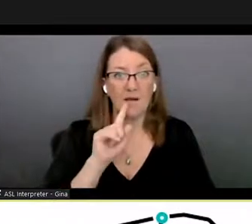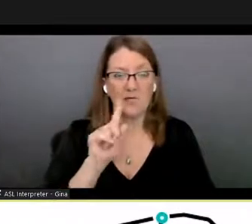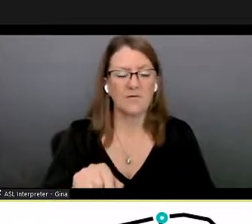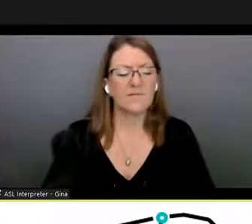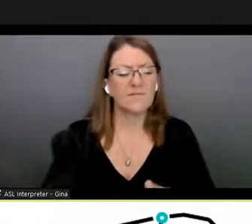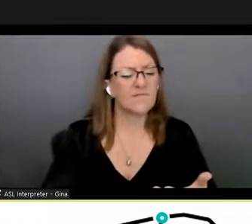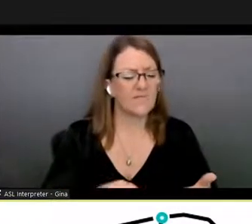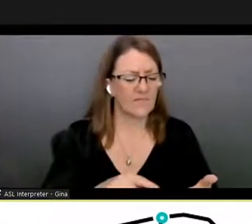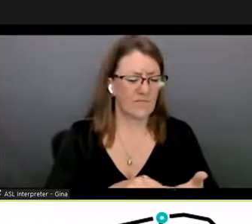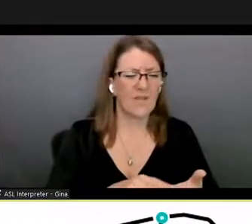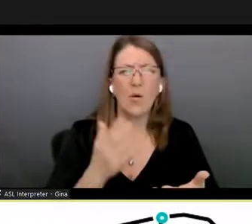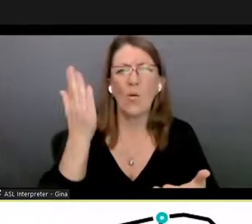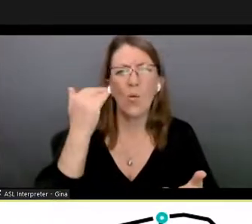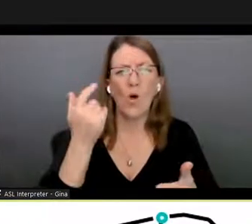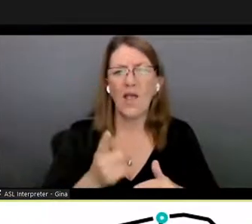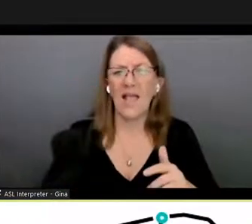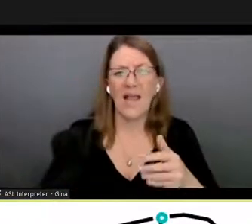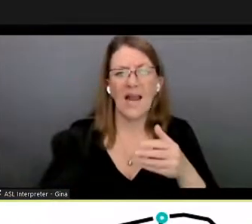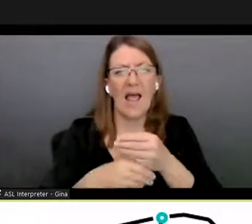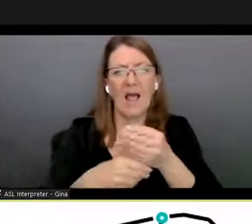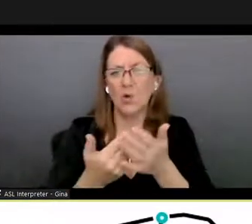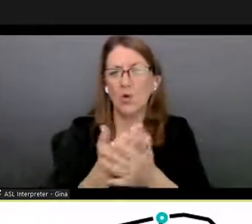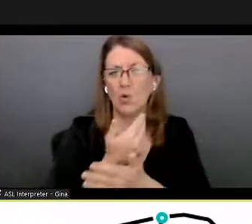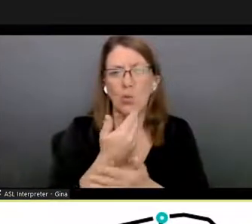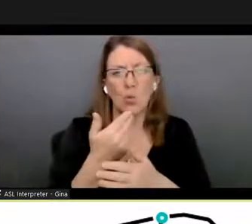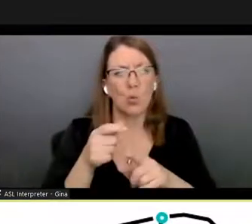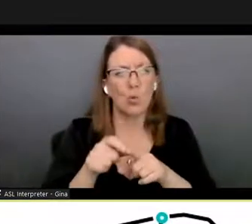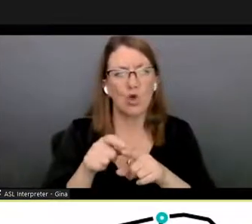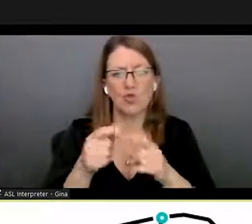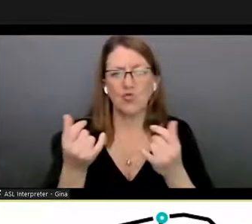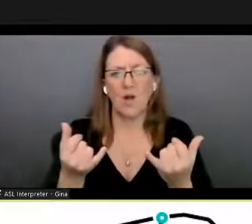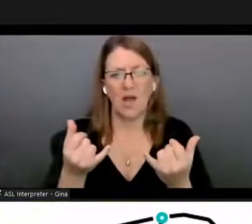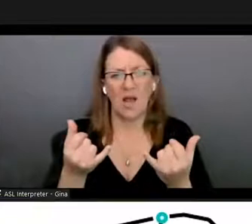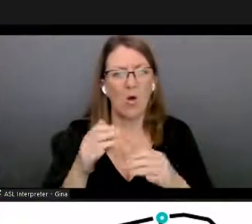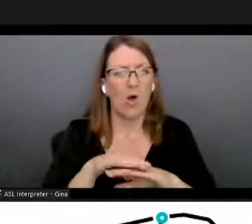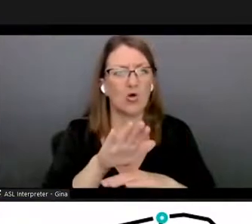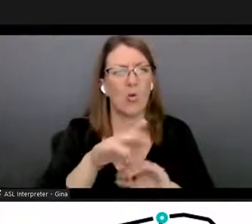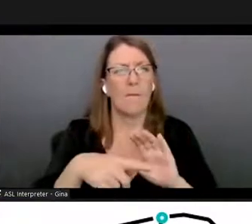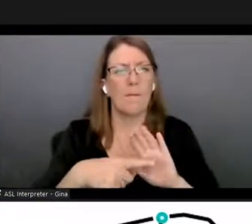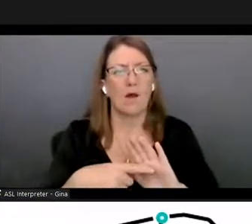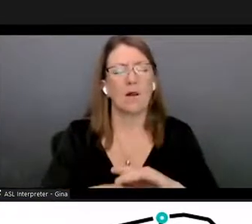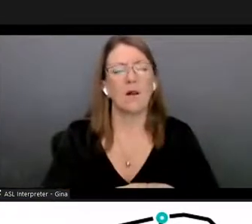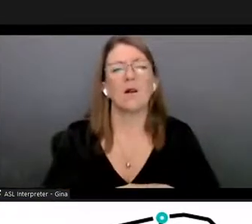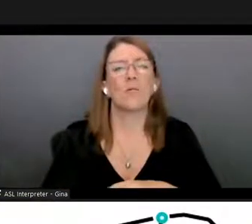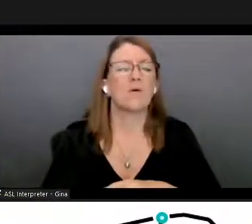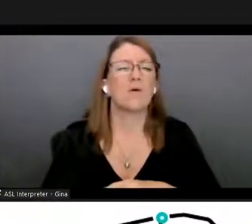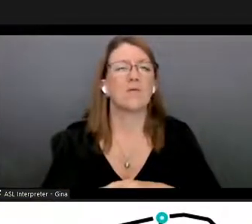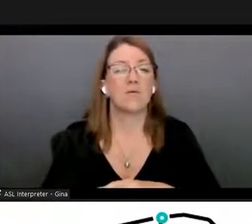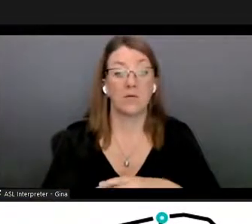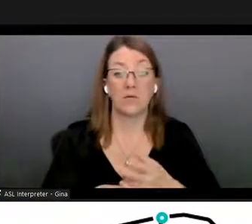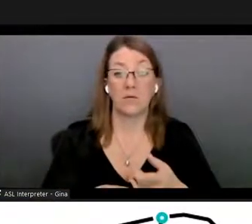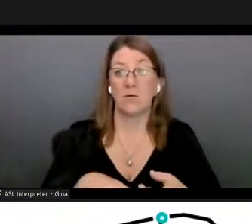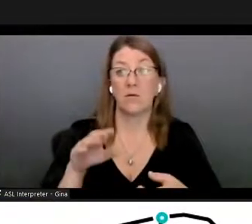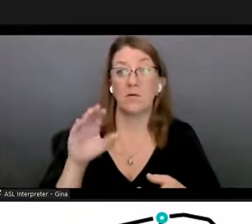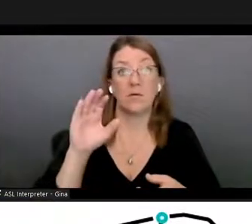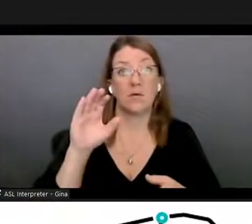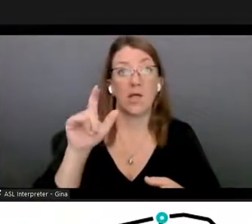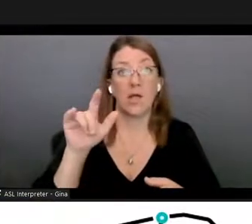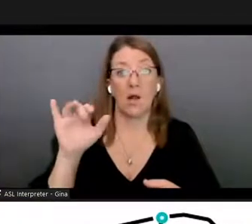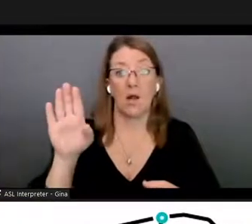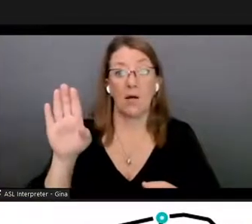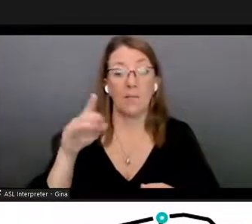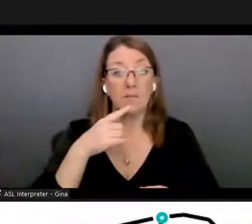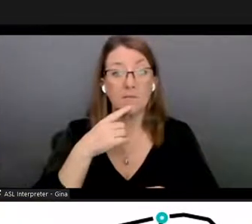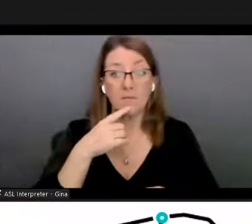add new words to this model uh i mean the answer is that